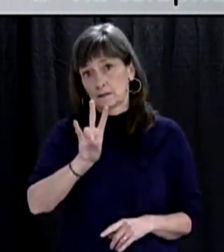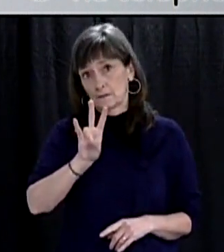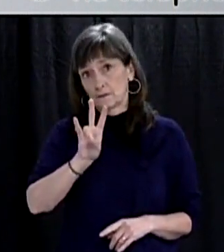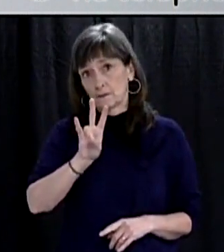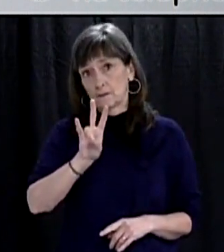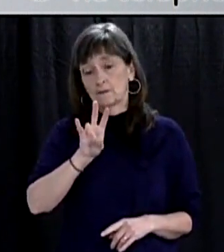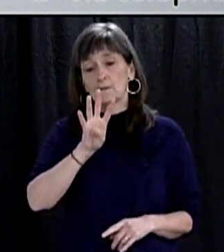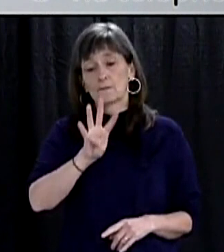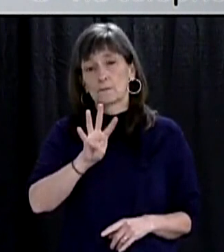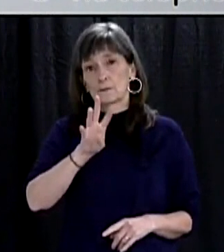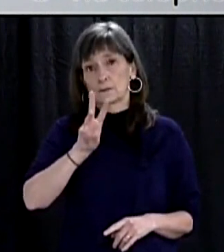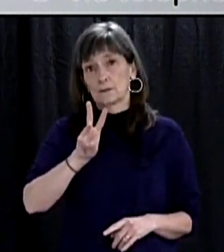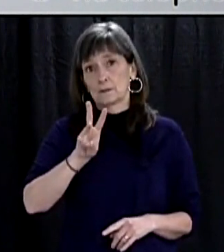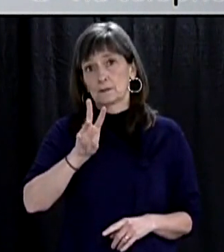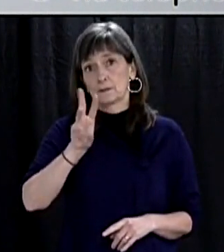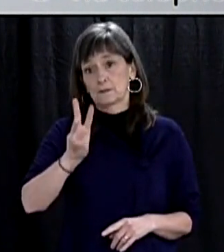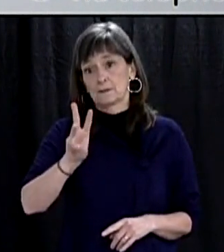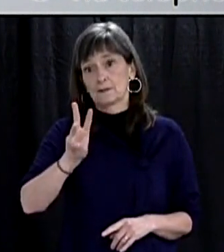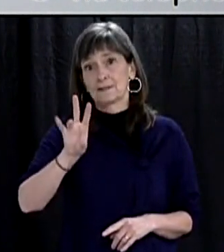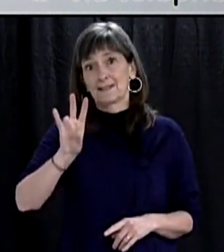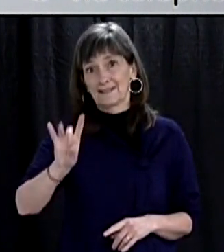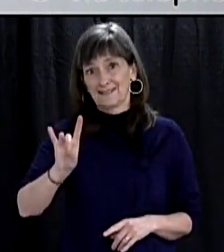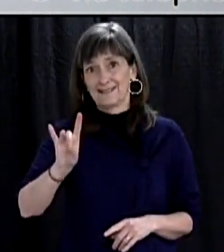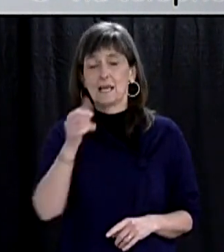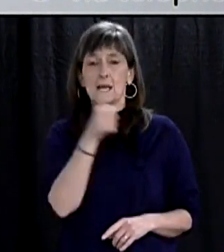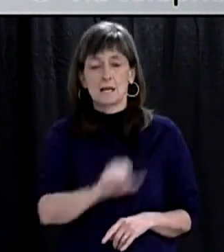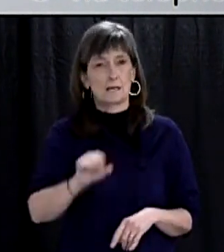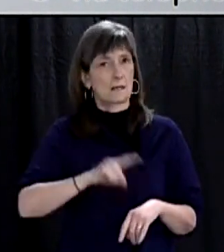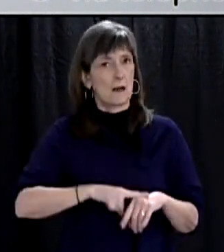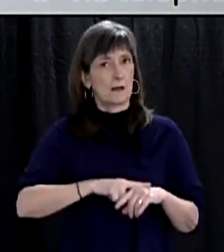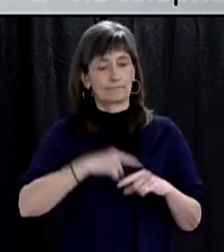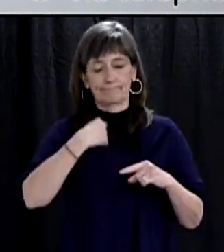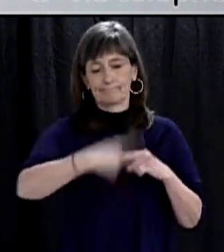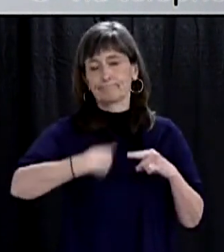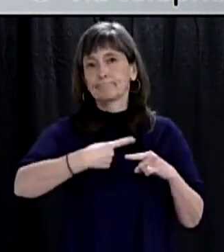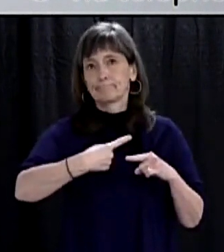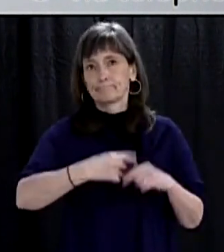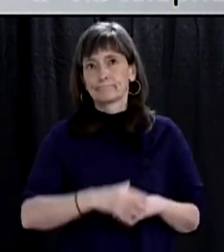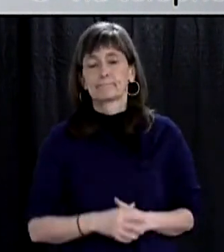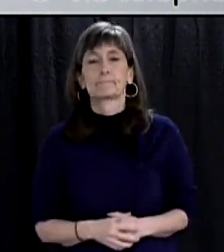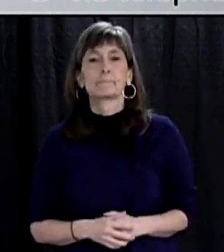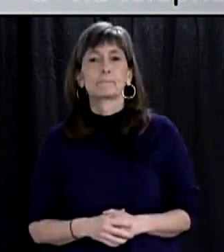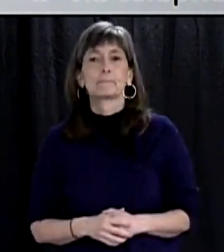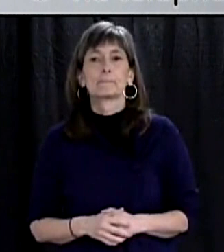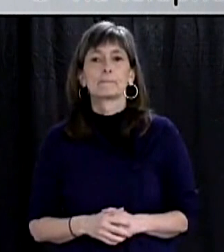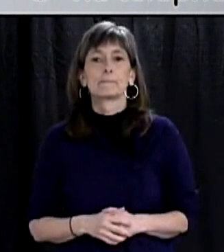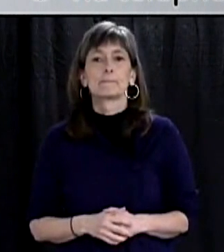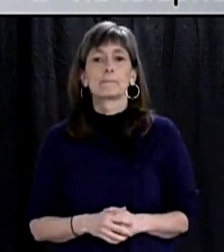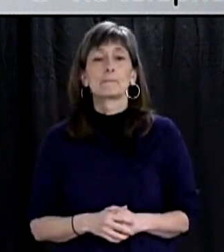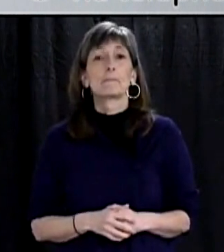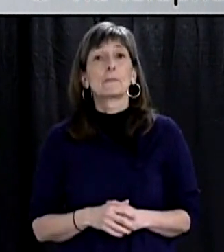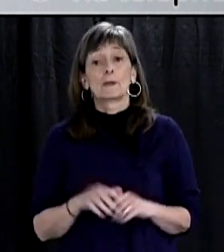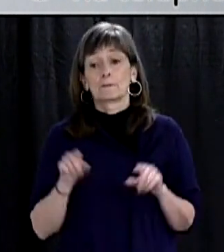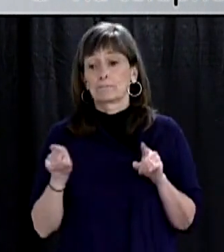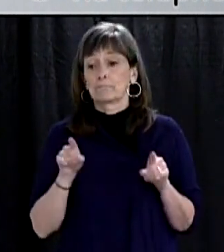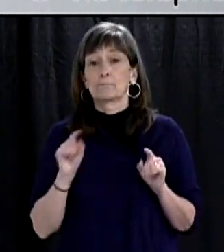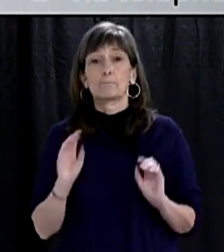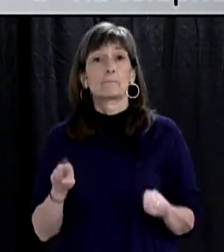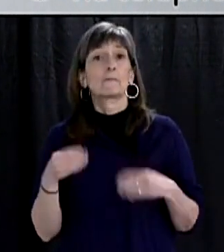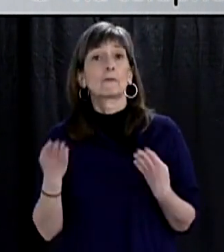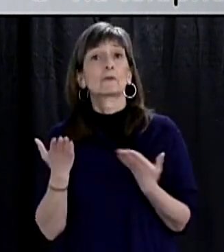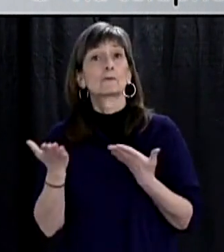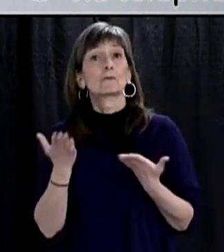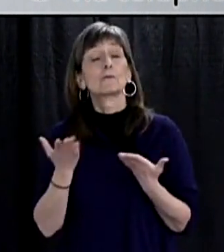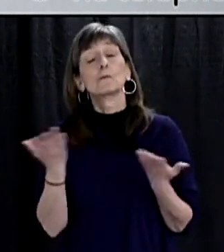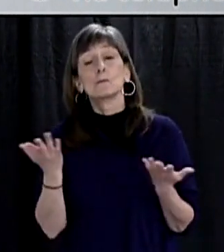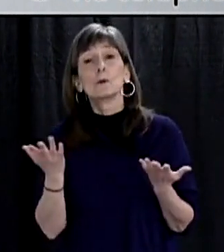-4668 to speak with a mental health clinician. These services are available to